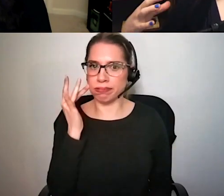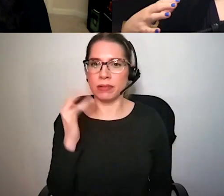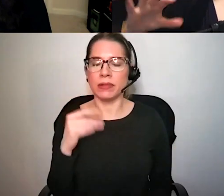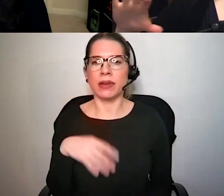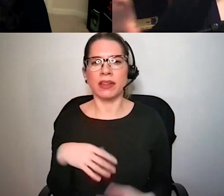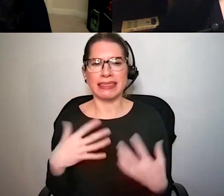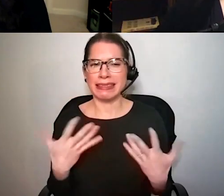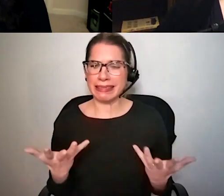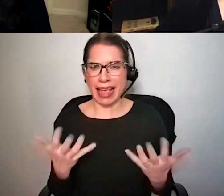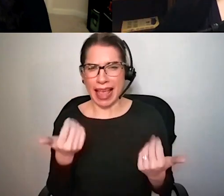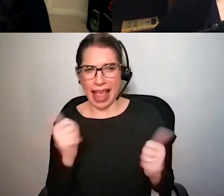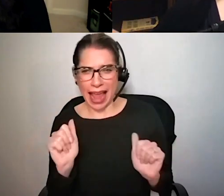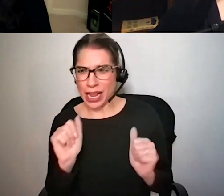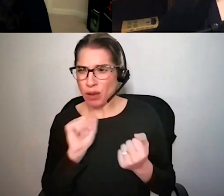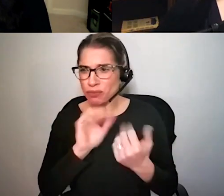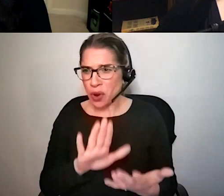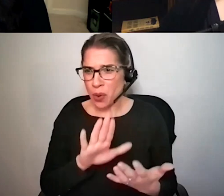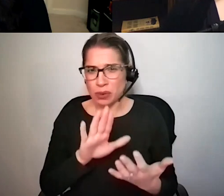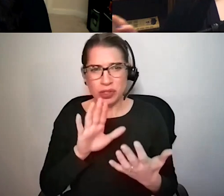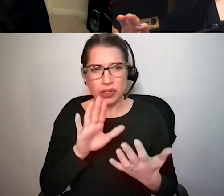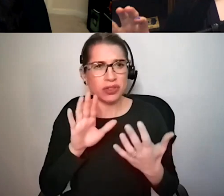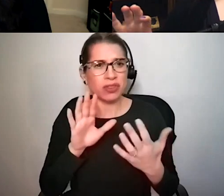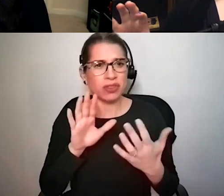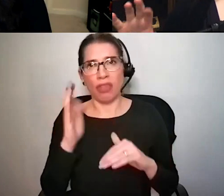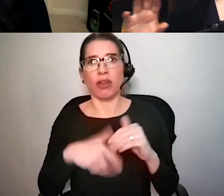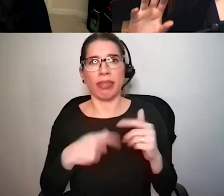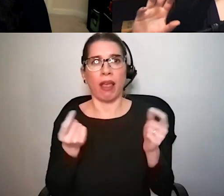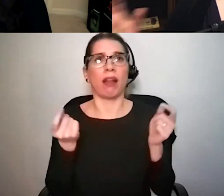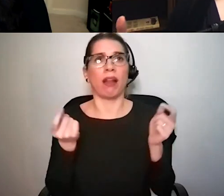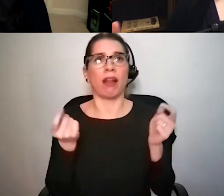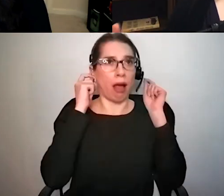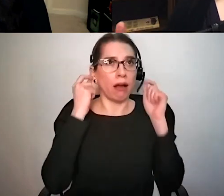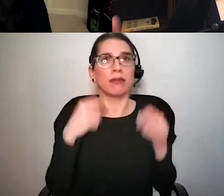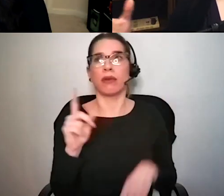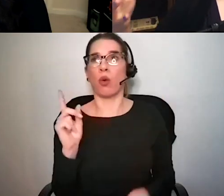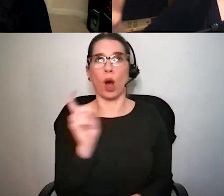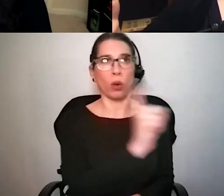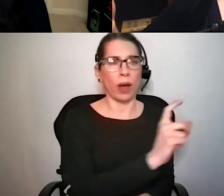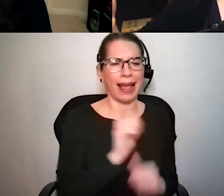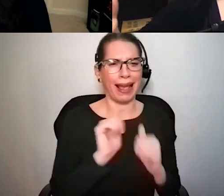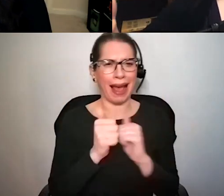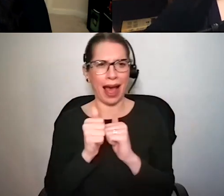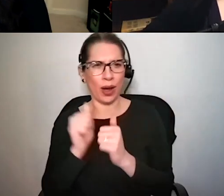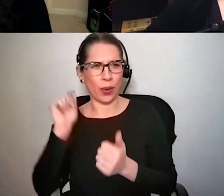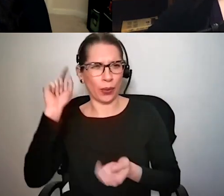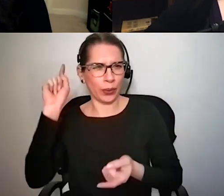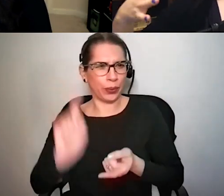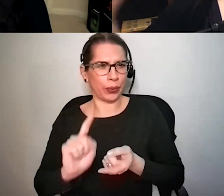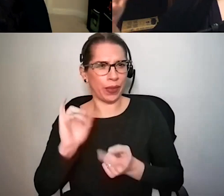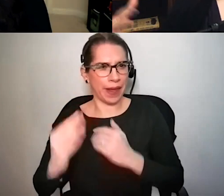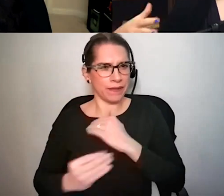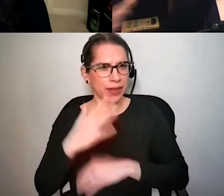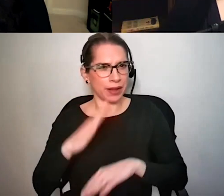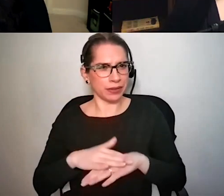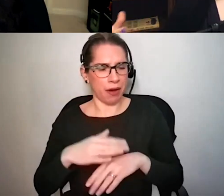maybe walking away or putting in earplugs that that you can deal with that obviously you were talking about how the the